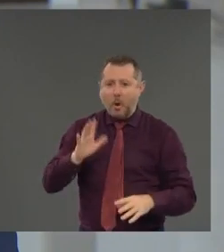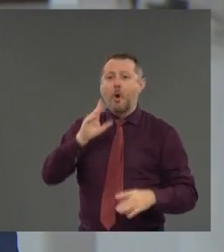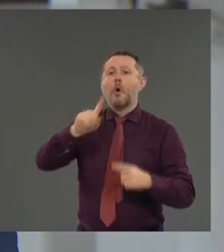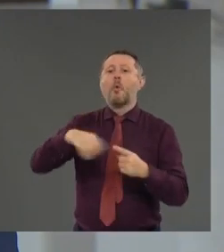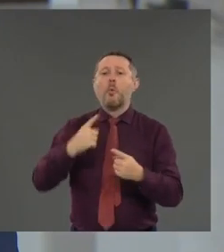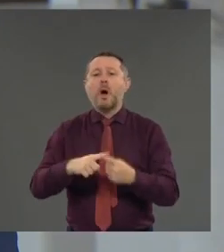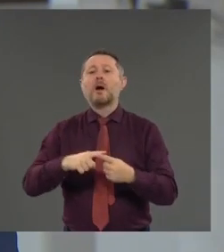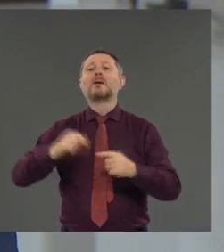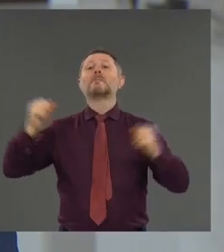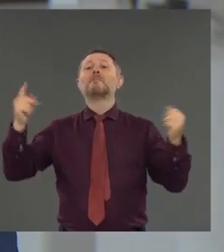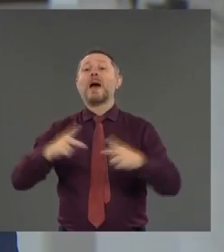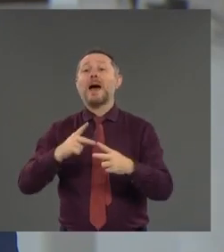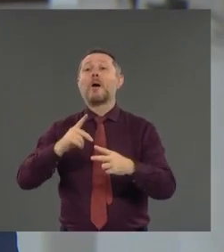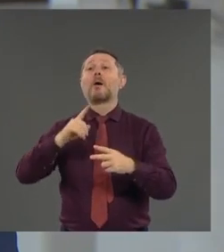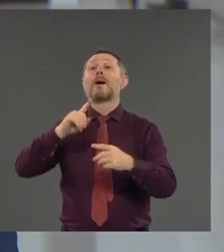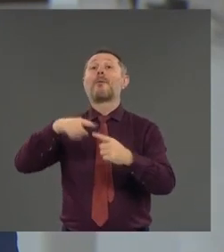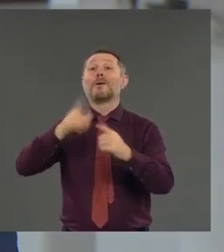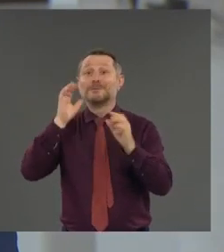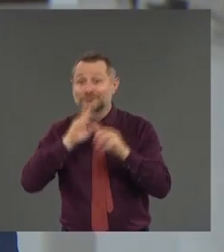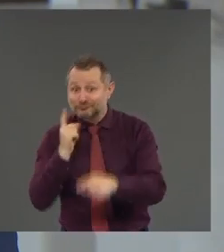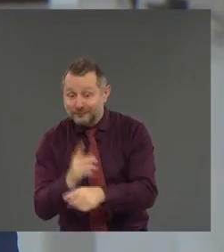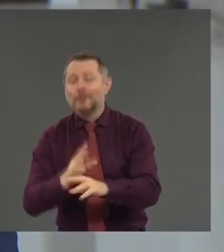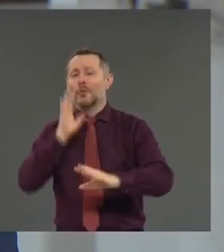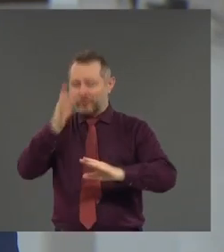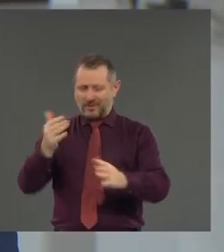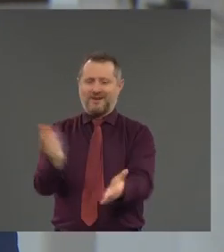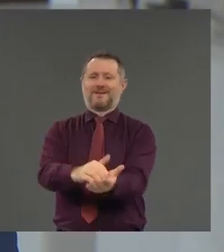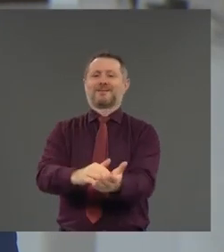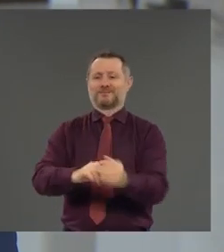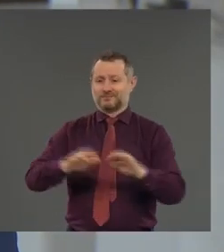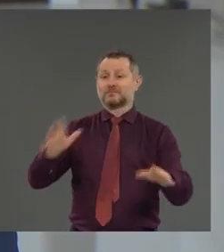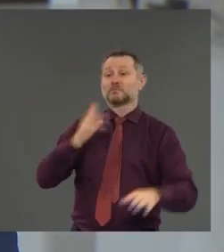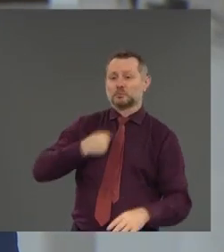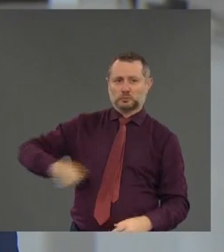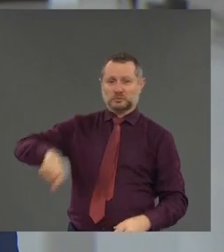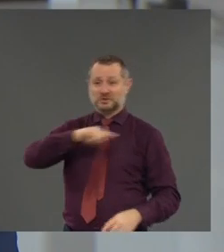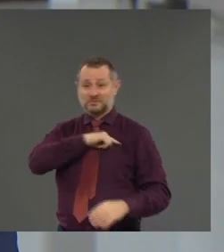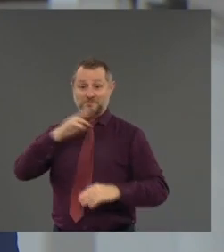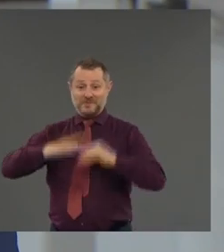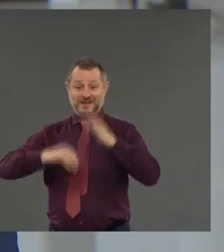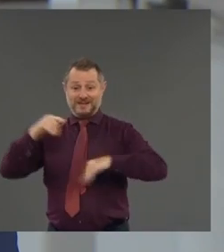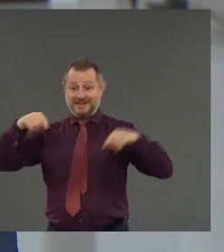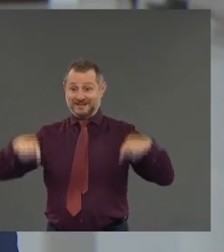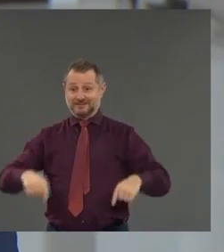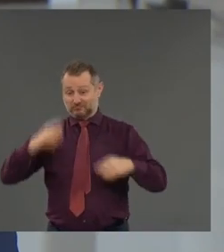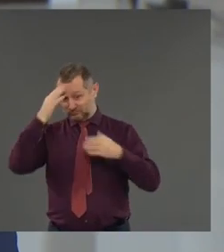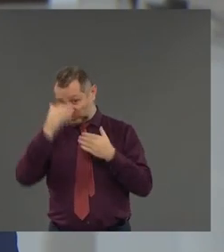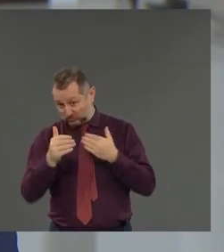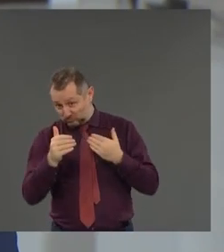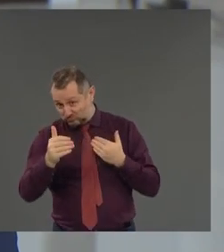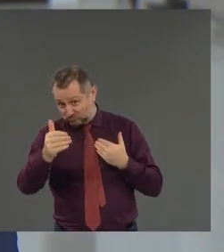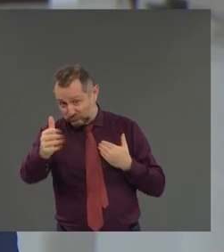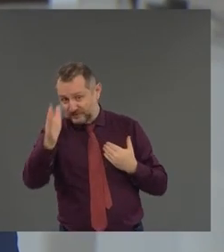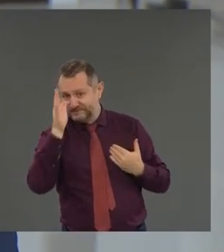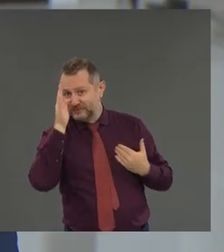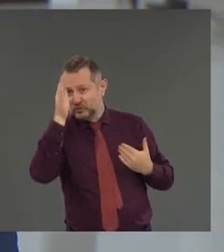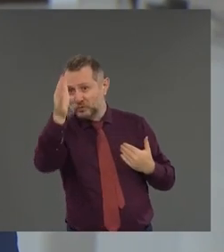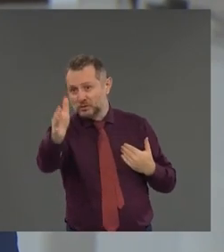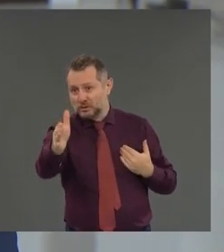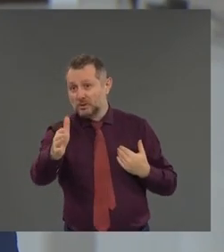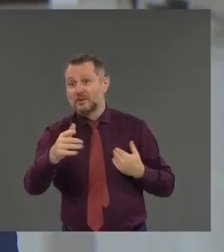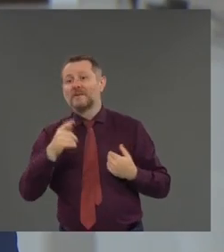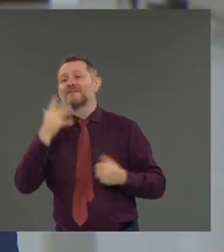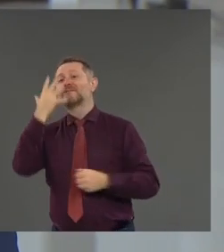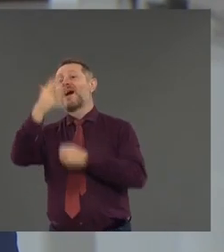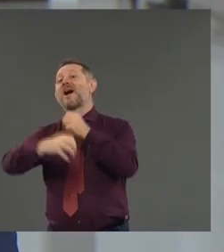projects for the future. This is a, this is a five-year project. We are four years into it. We're looking forward to